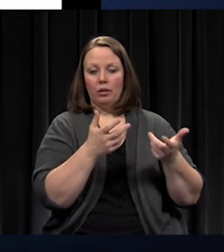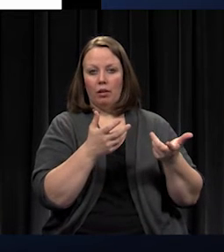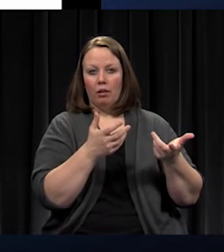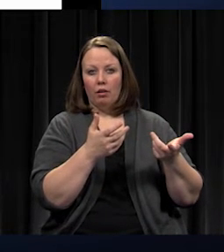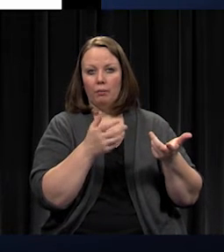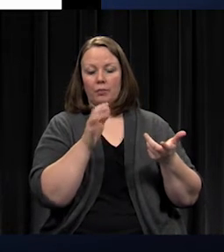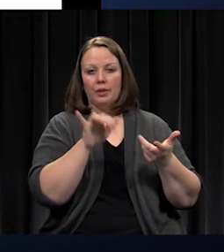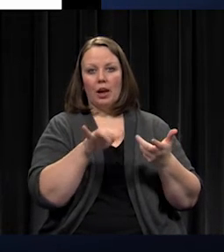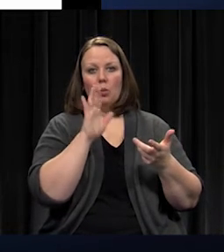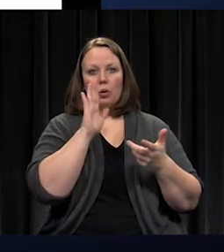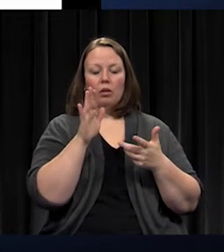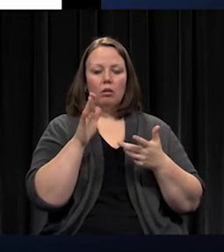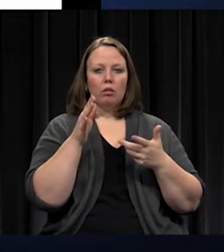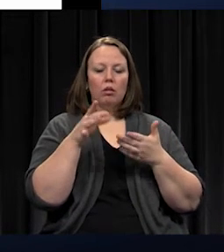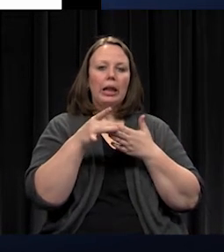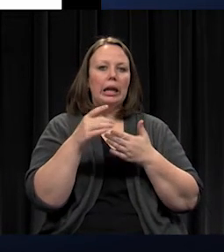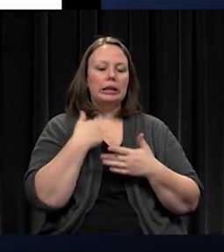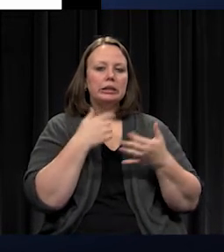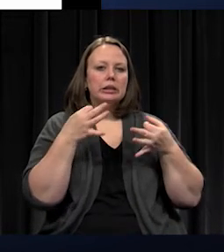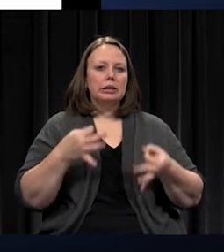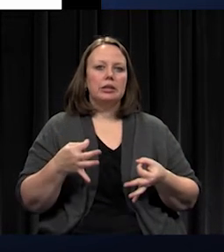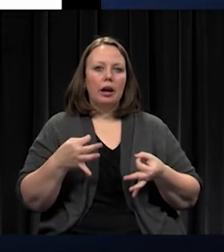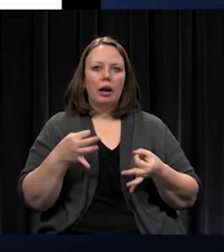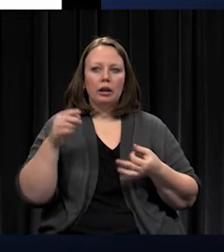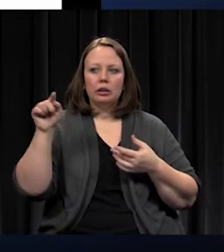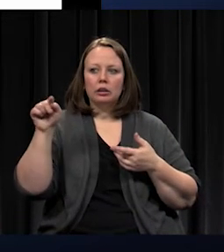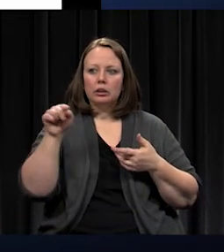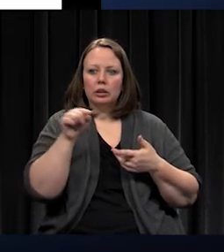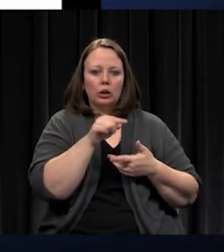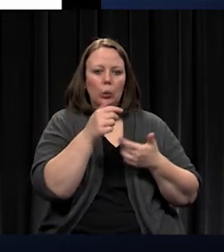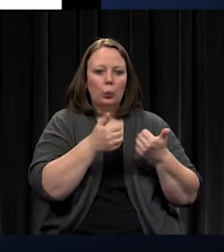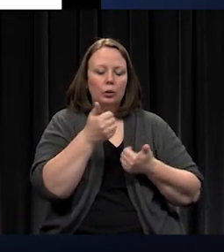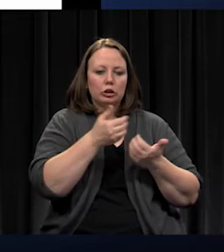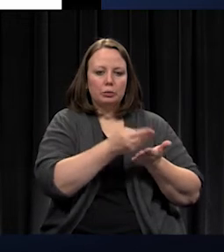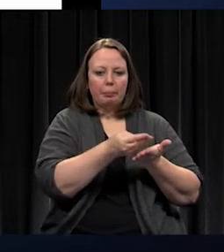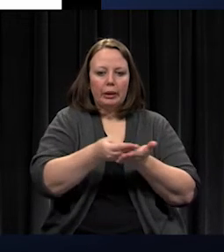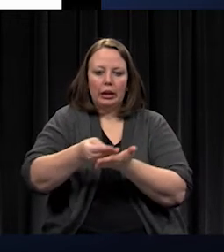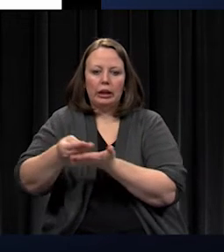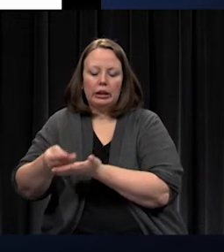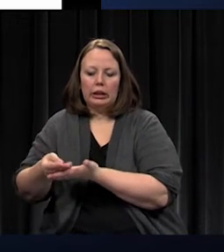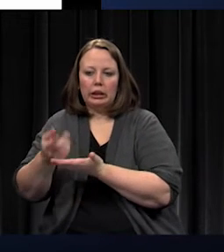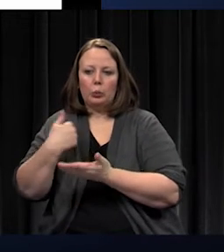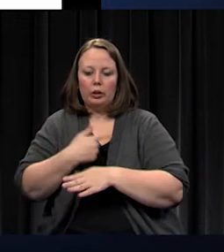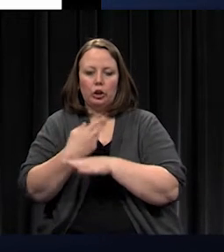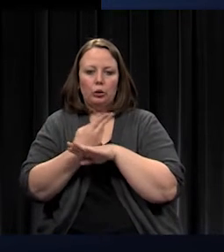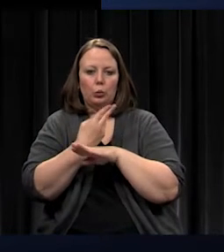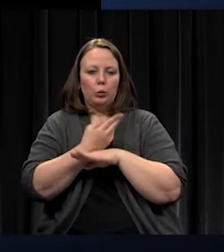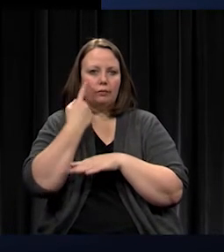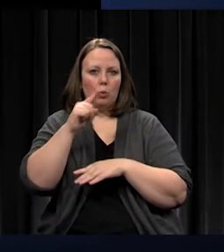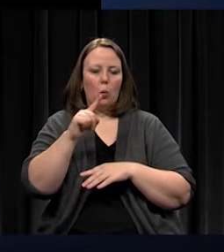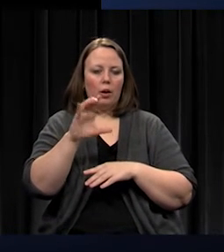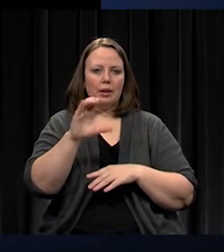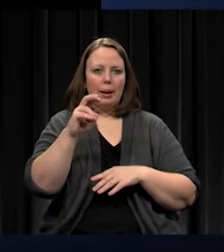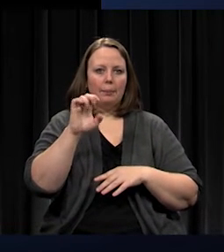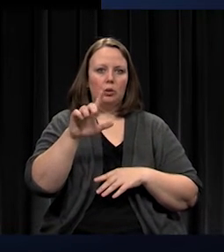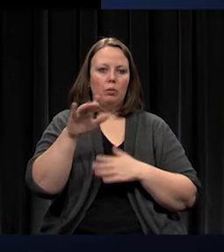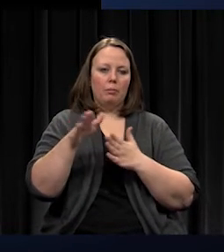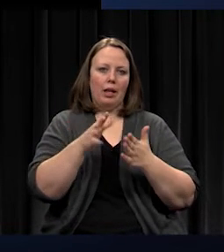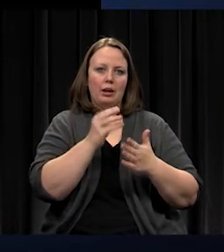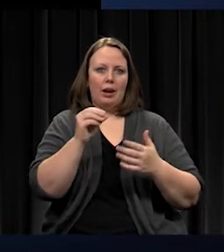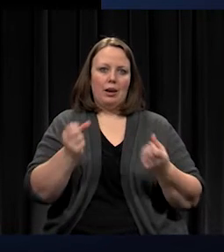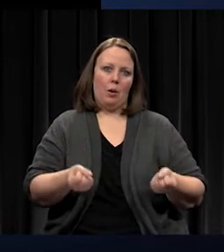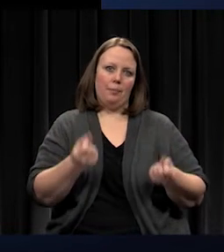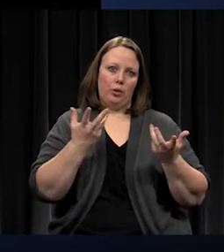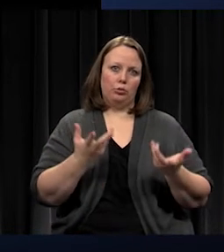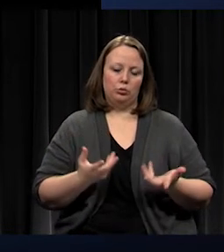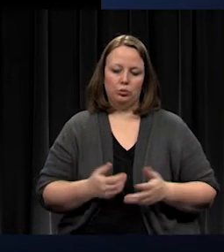discussion of how, out of what source of funds should be funding this capital plan and to what degree. So on